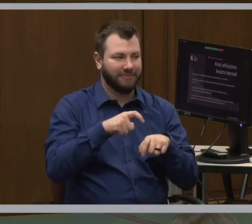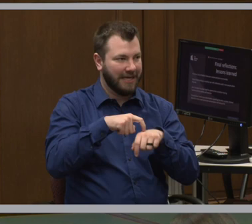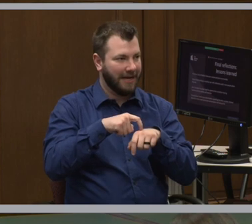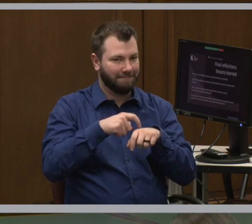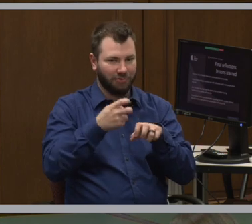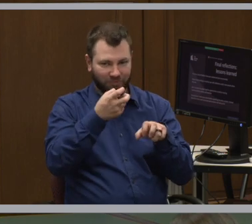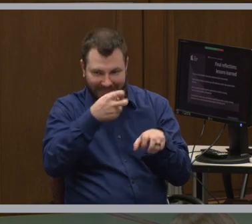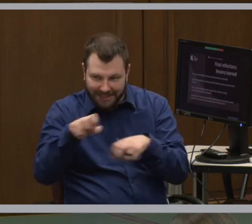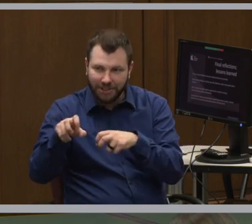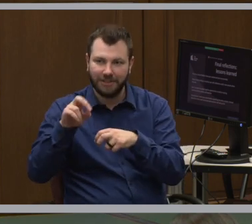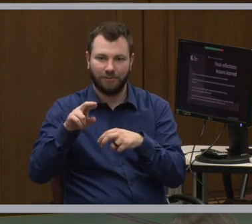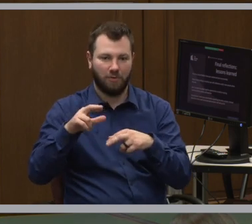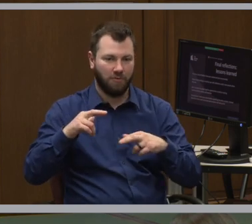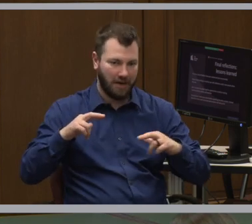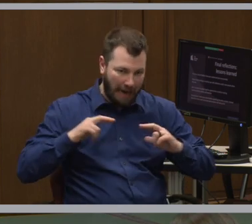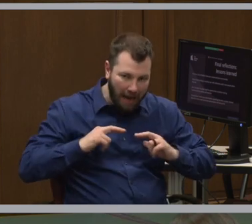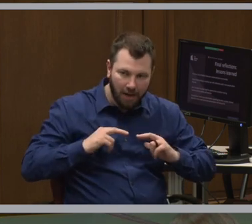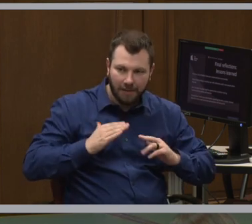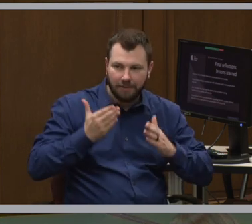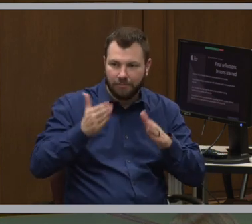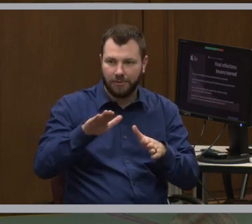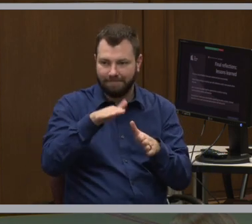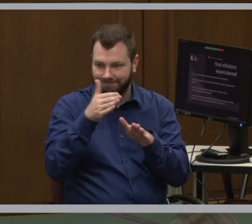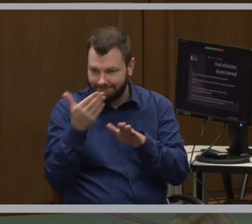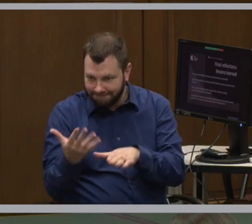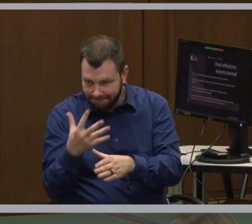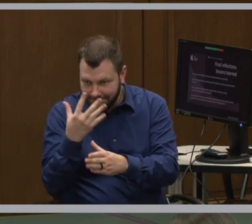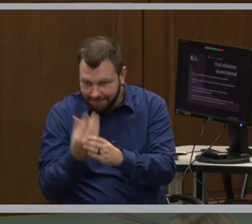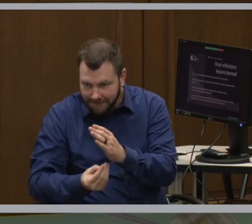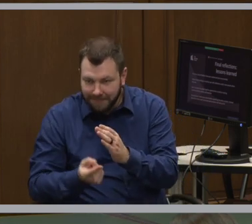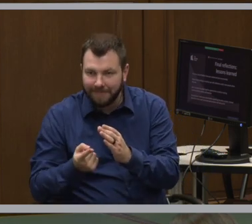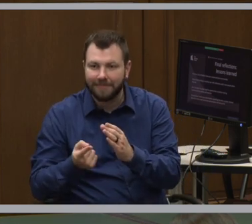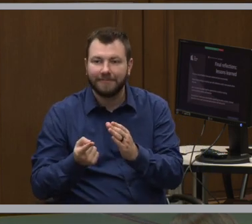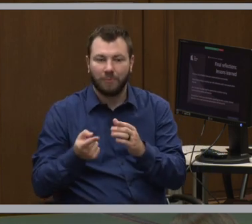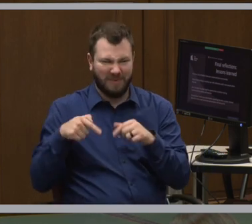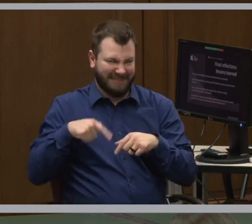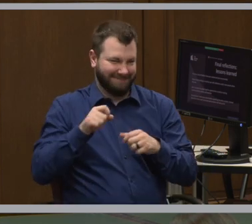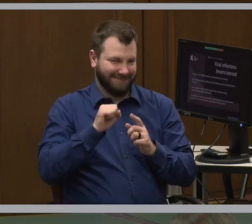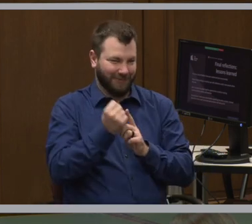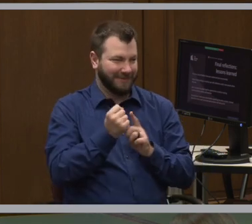retirement, someone passing away, in this case an anniversary.